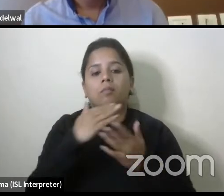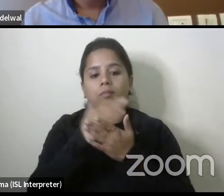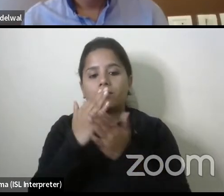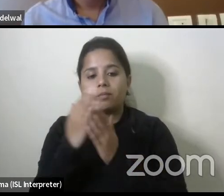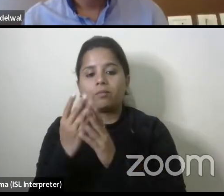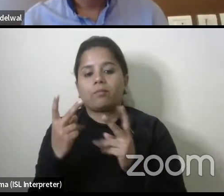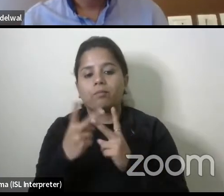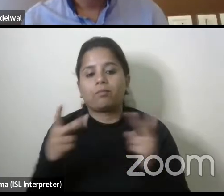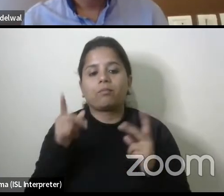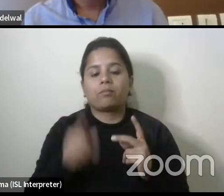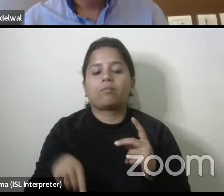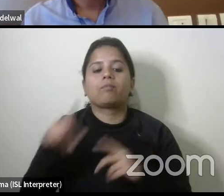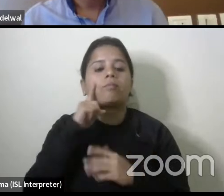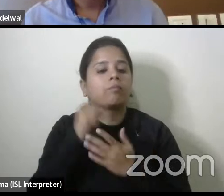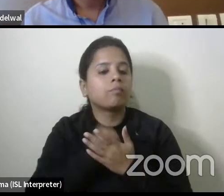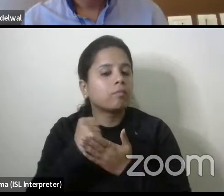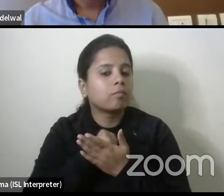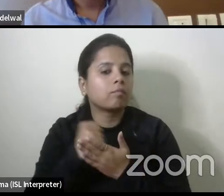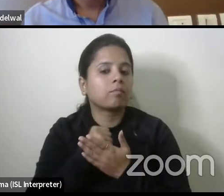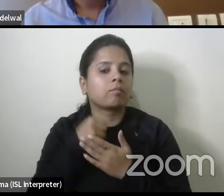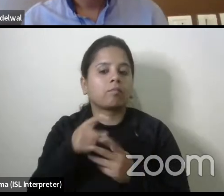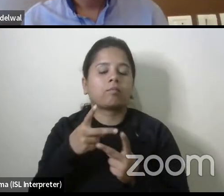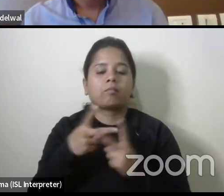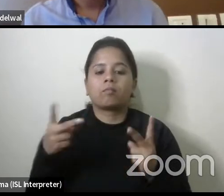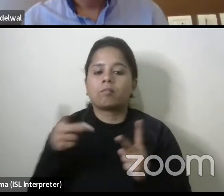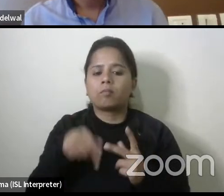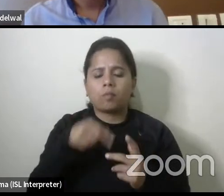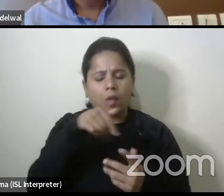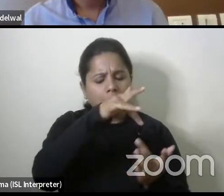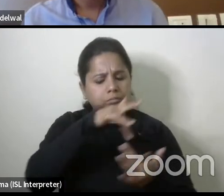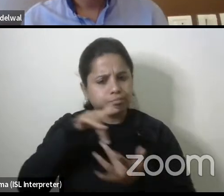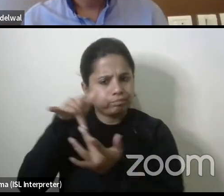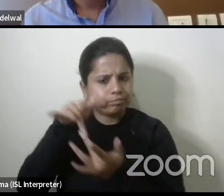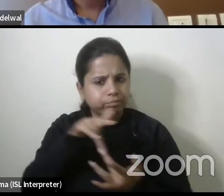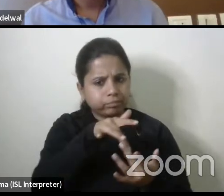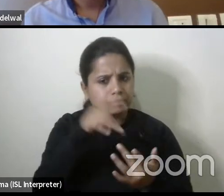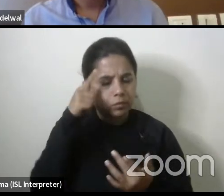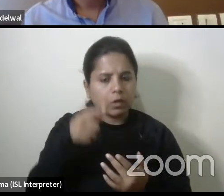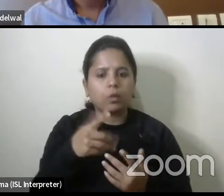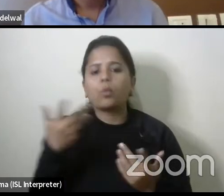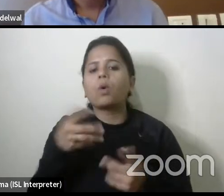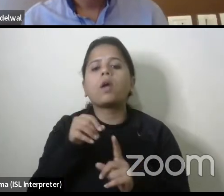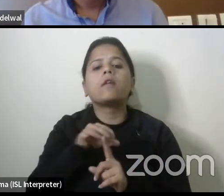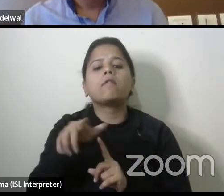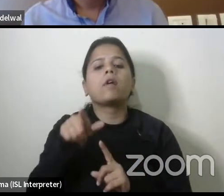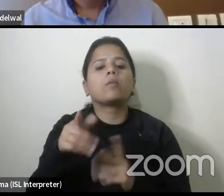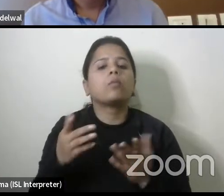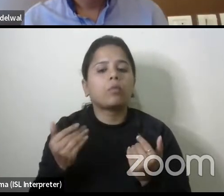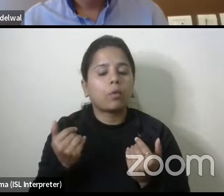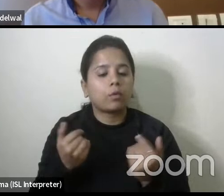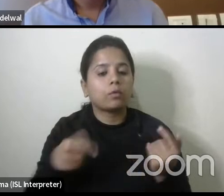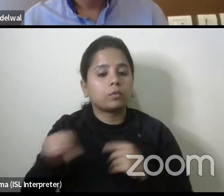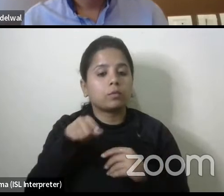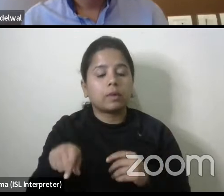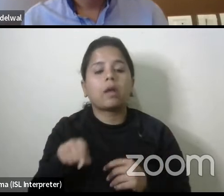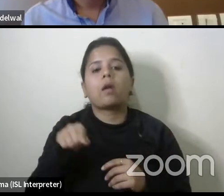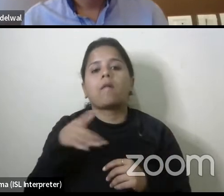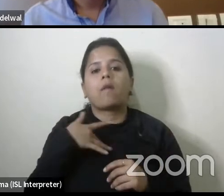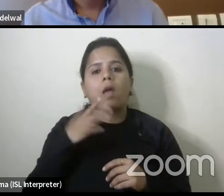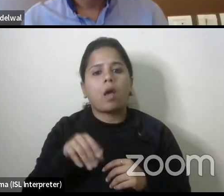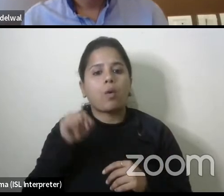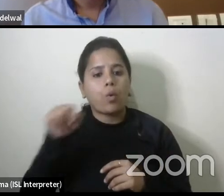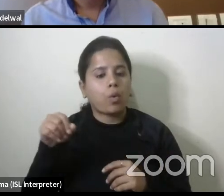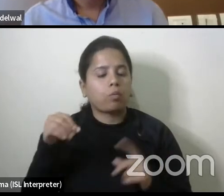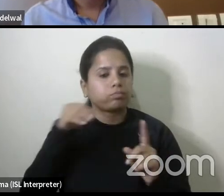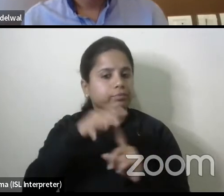need to try try to uh mitigate the uh uh these effects which uh the stakeholders will go through after going to